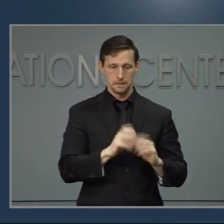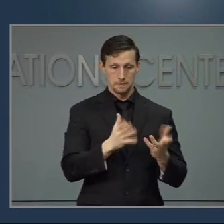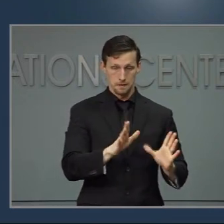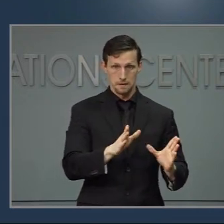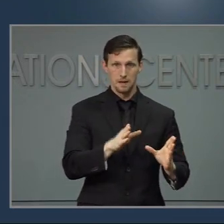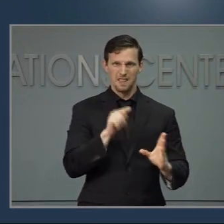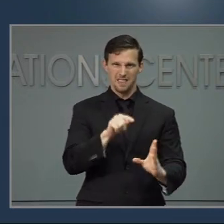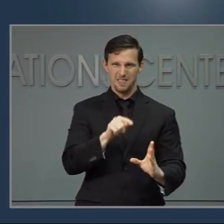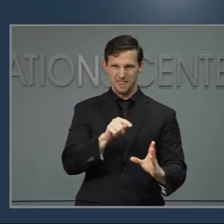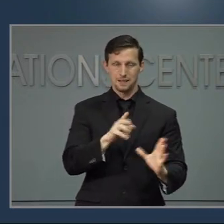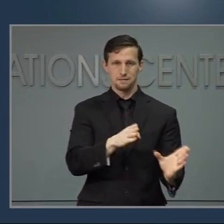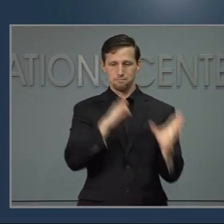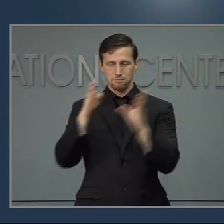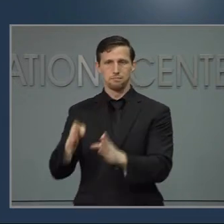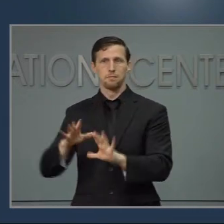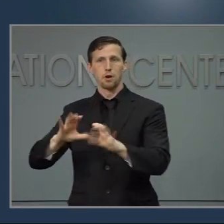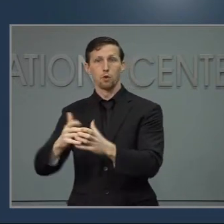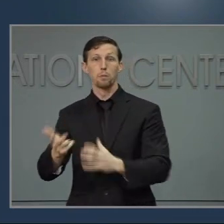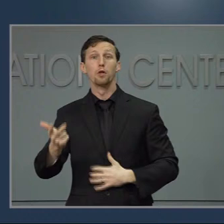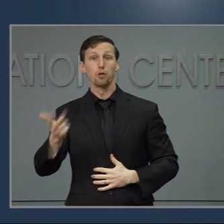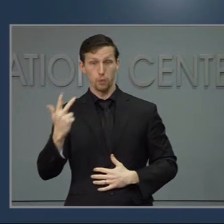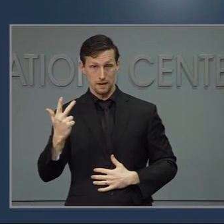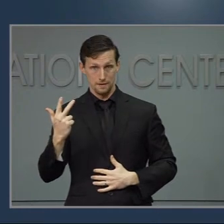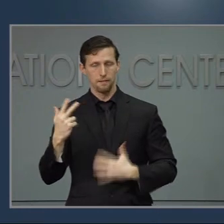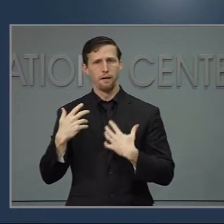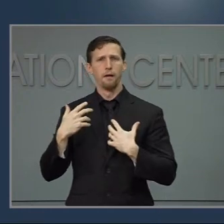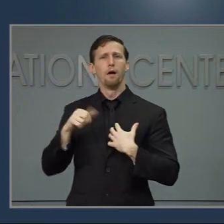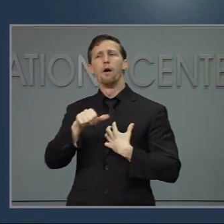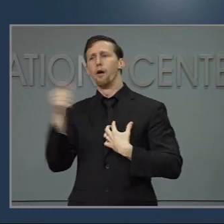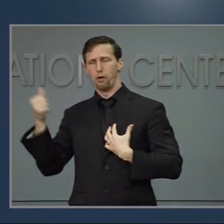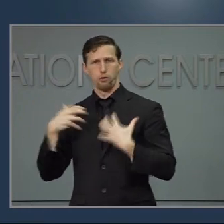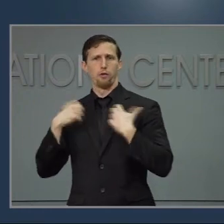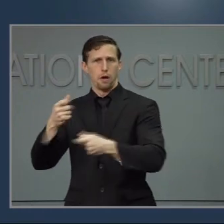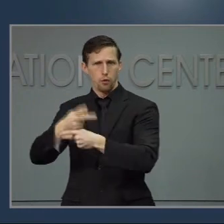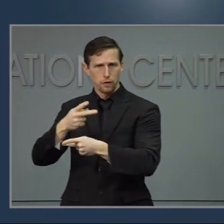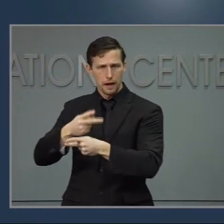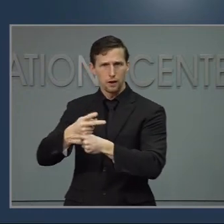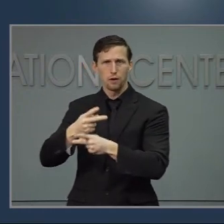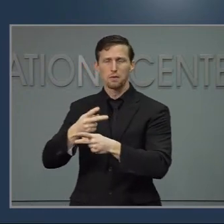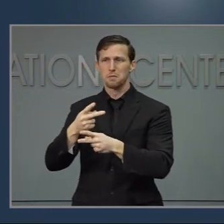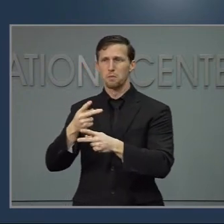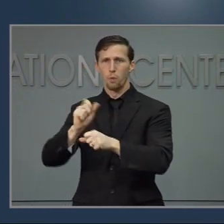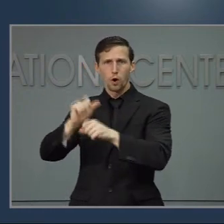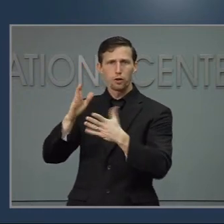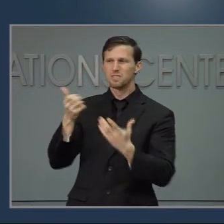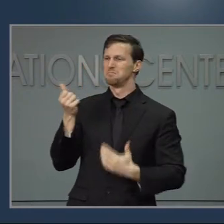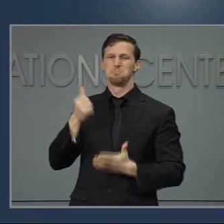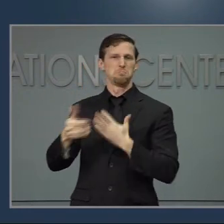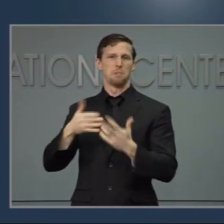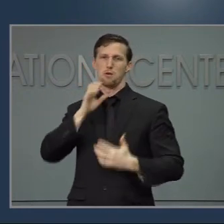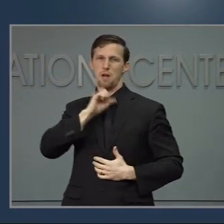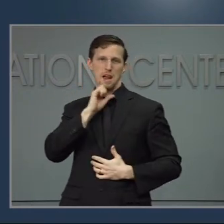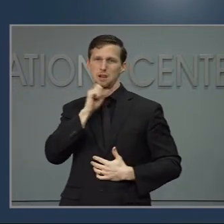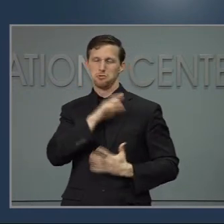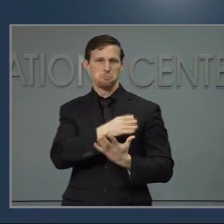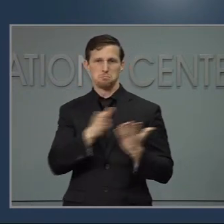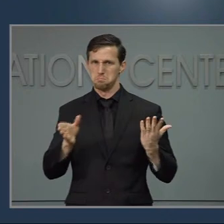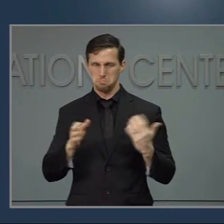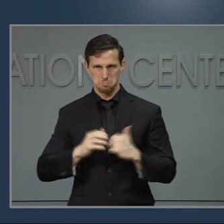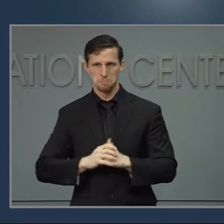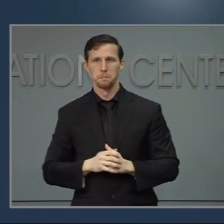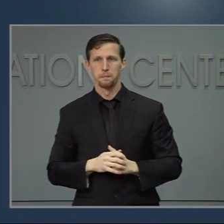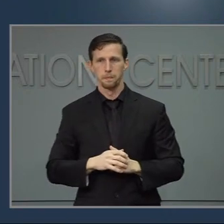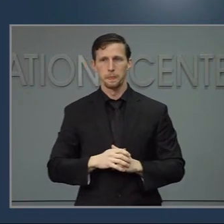This group will be followed by Group 3, which are healthcare and other frontline workers of any age. Just like